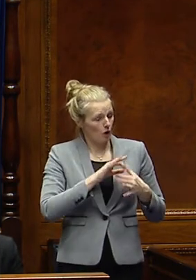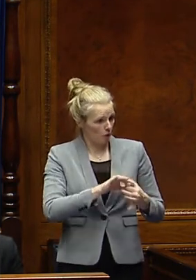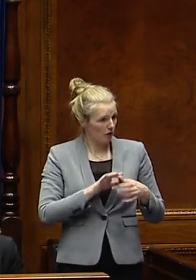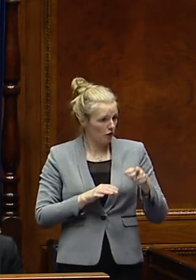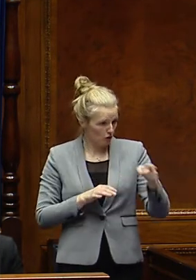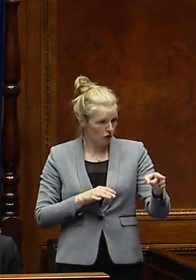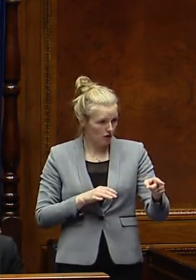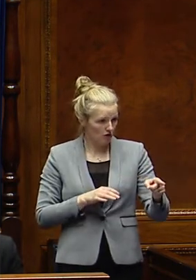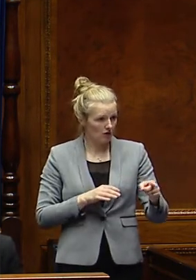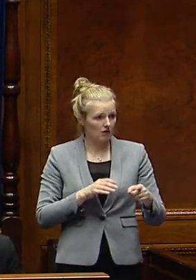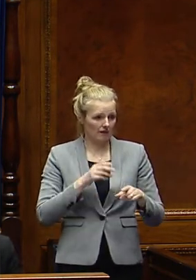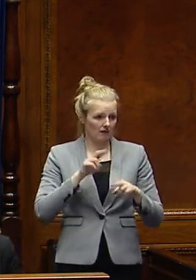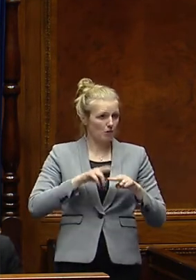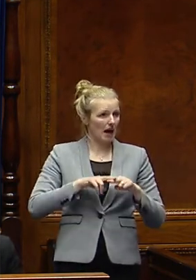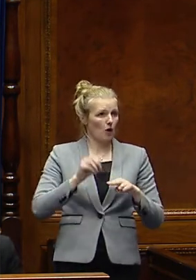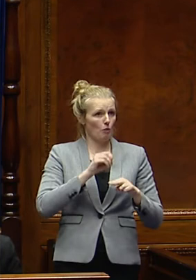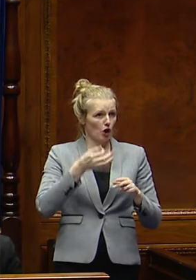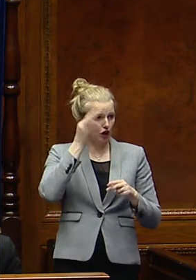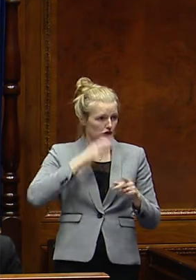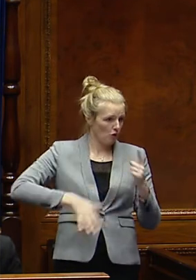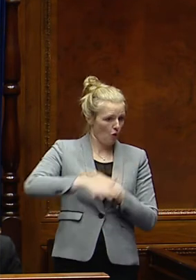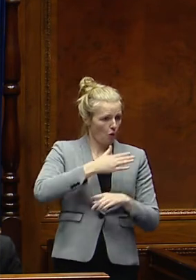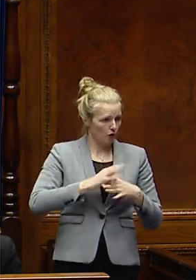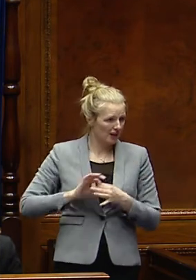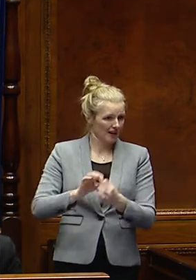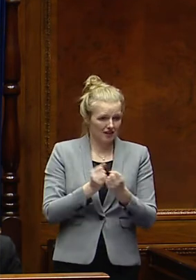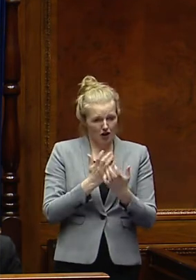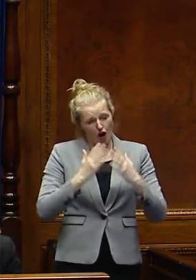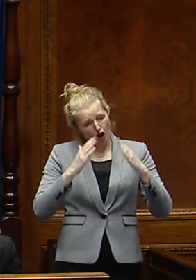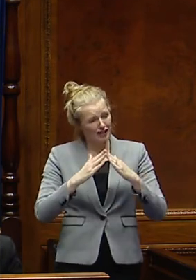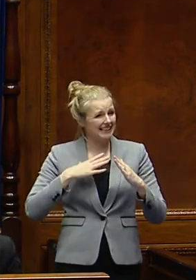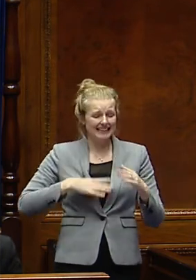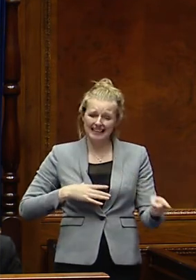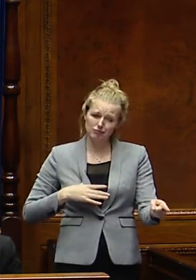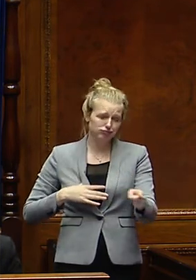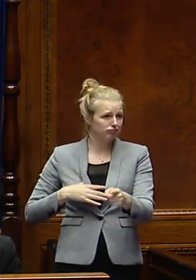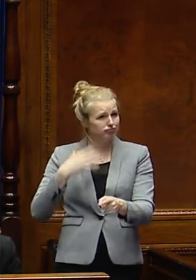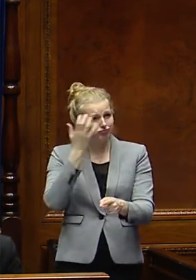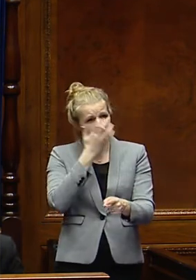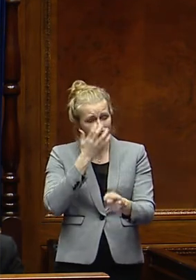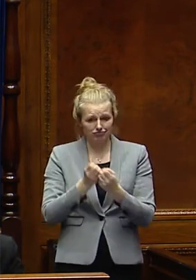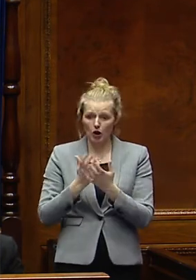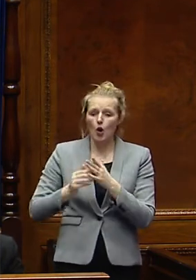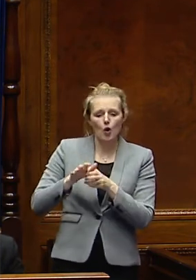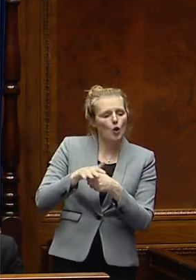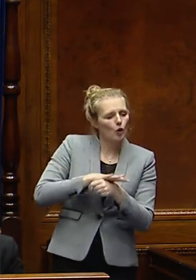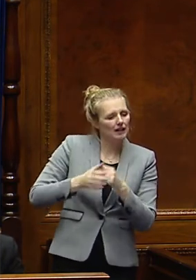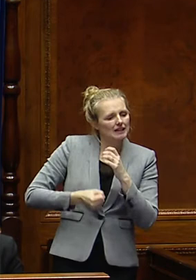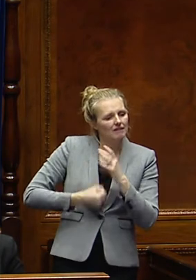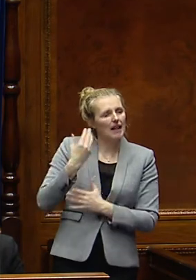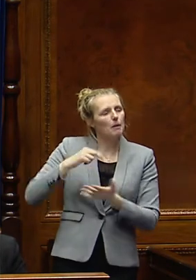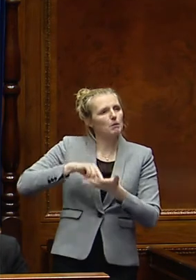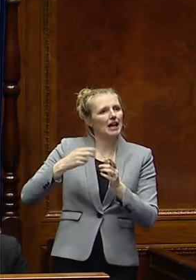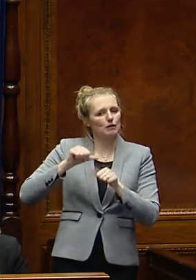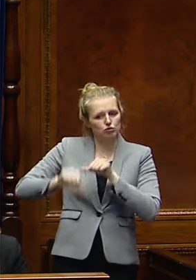her and indeed from Anna and Oma Council to ensure that housing need is reflected throughout the local development plan process for that